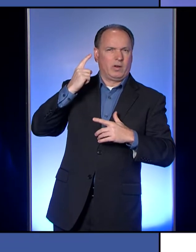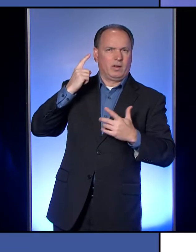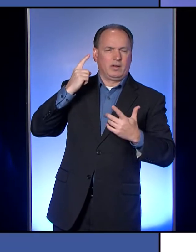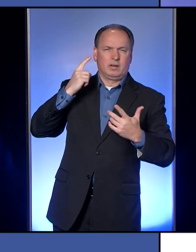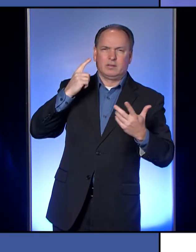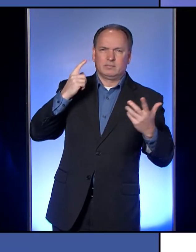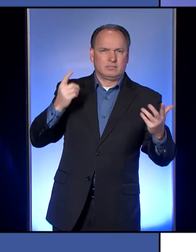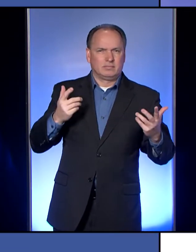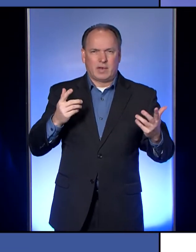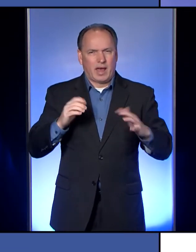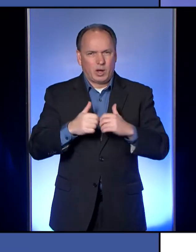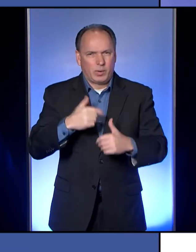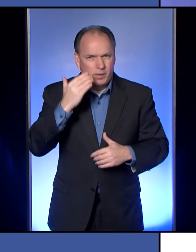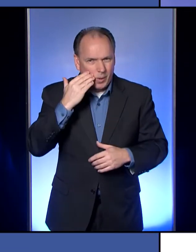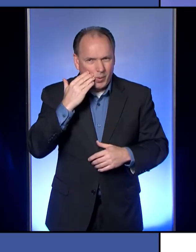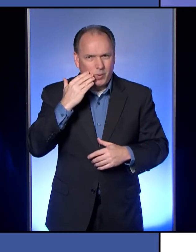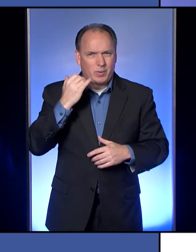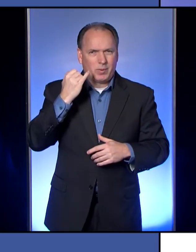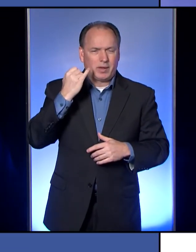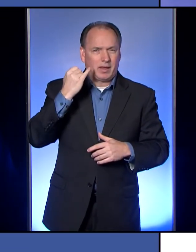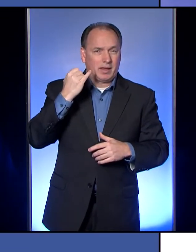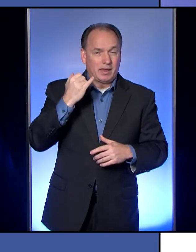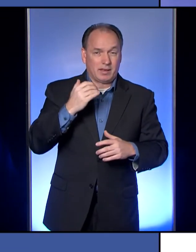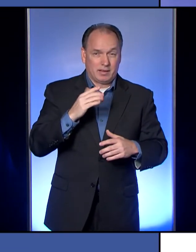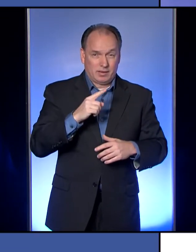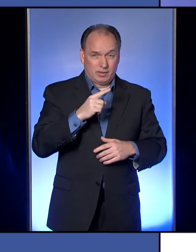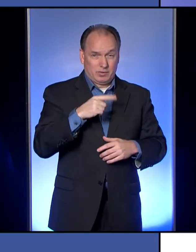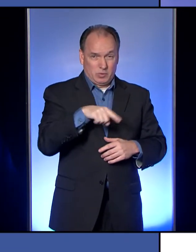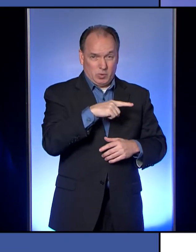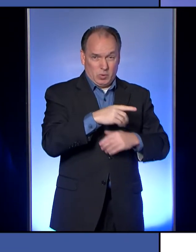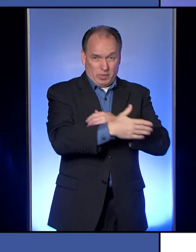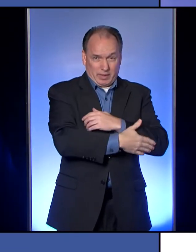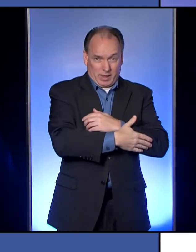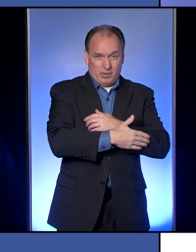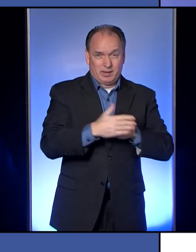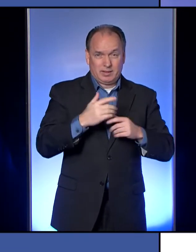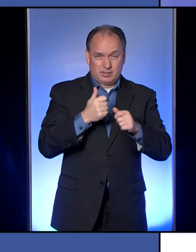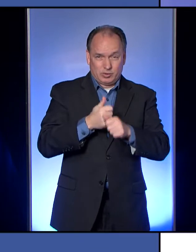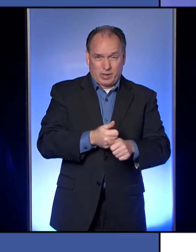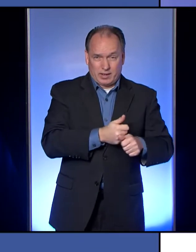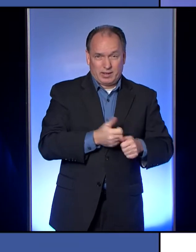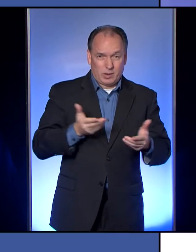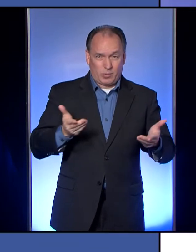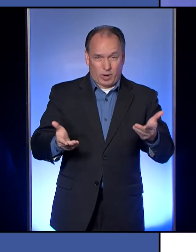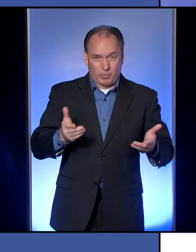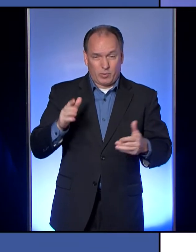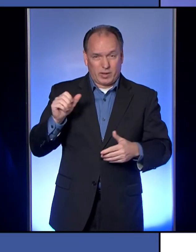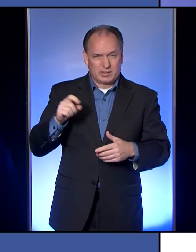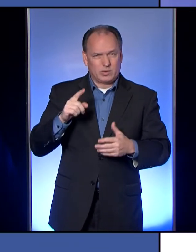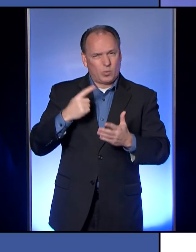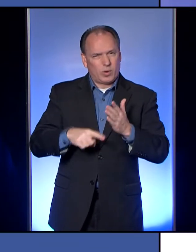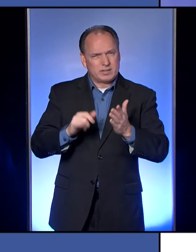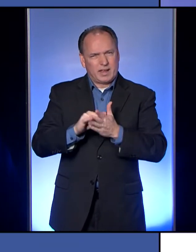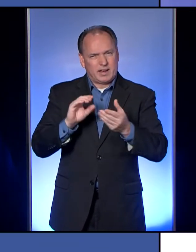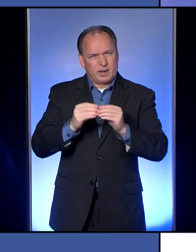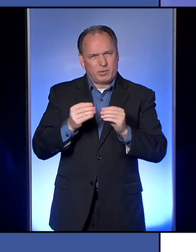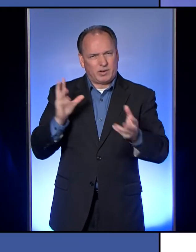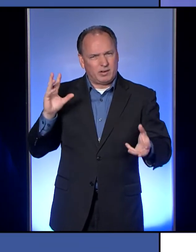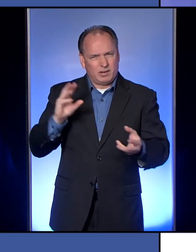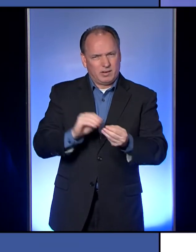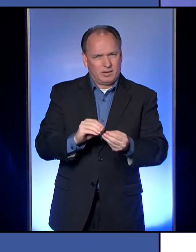And I guess if they're not, has the county been tracking, uh, probable cases and what might that number look like?